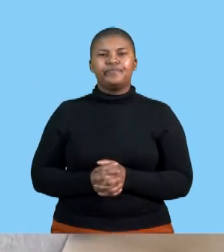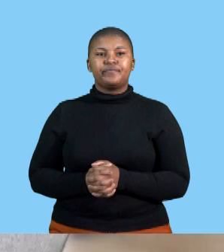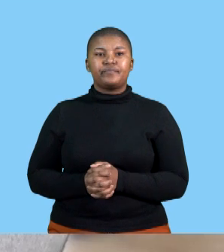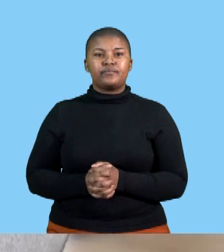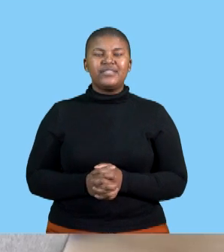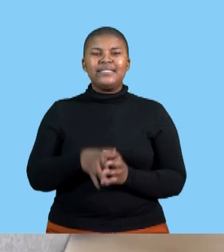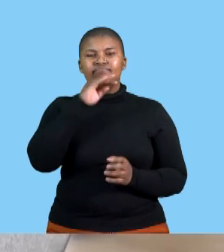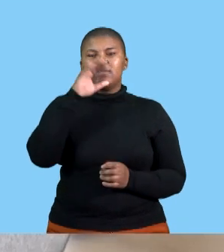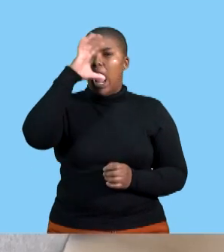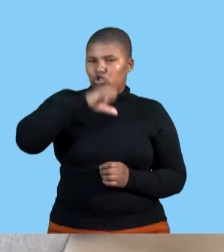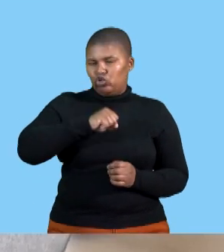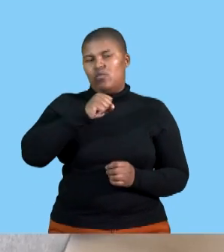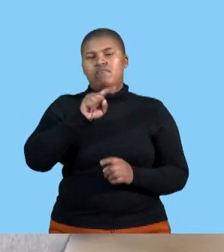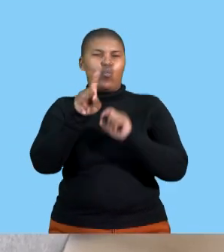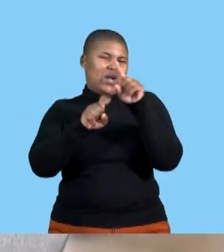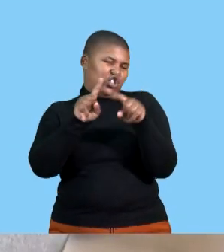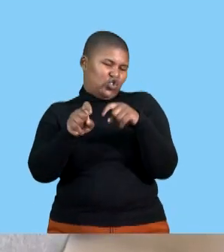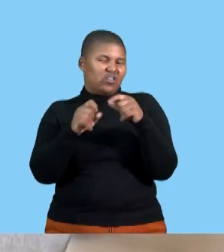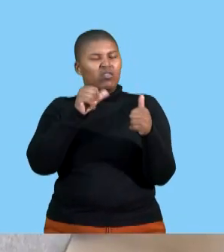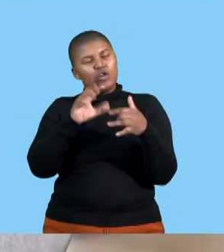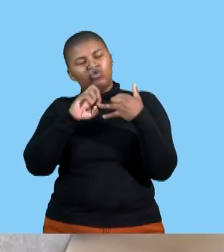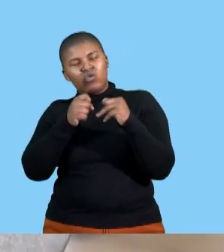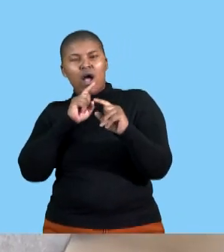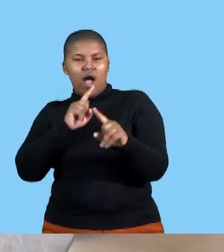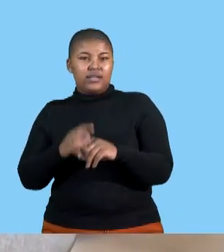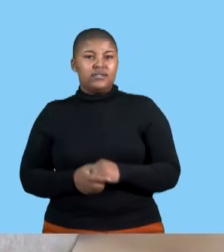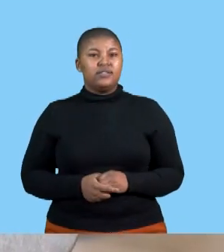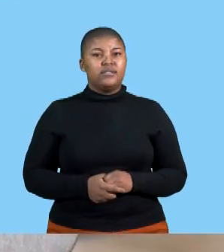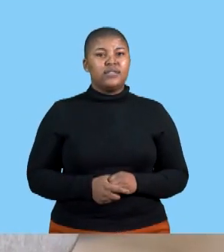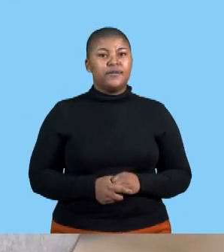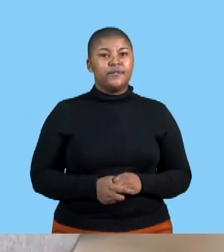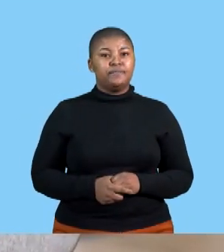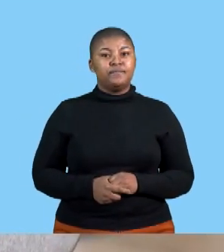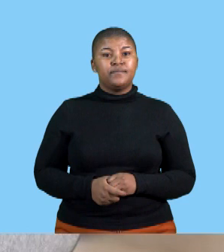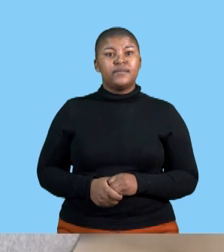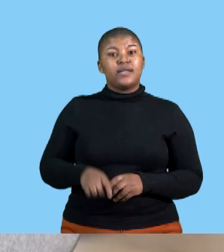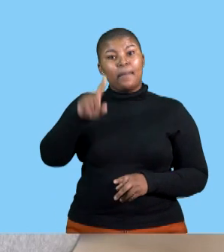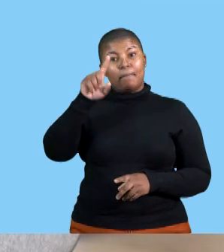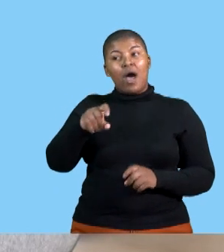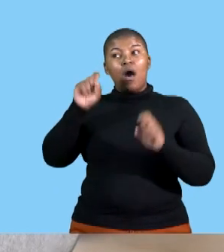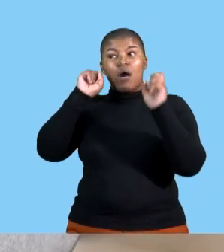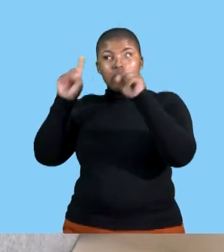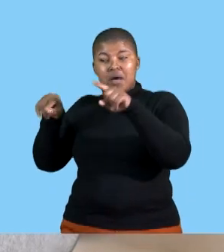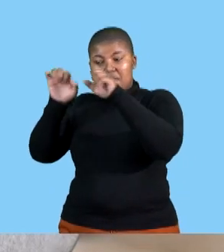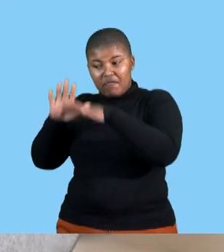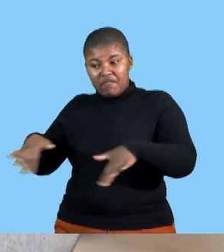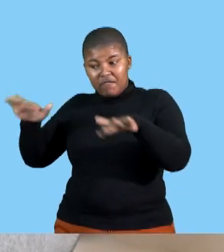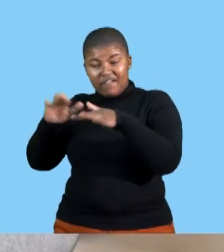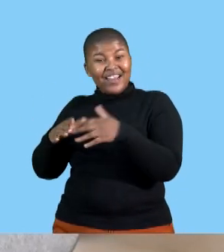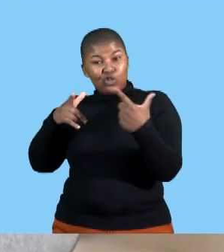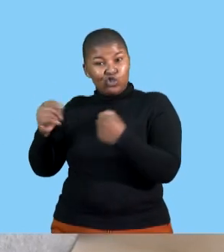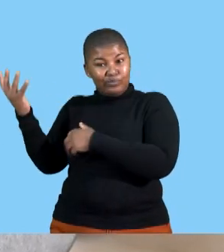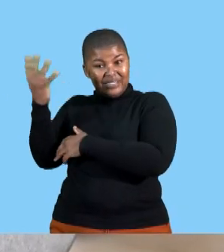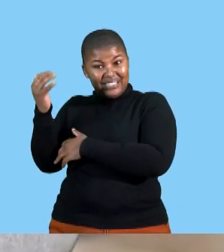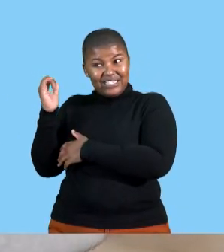might ask. So you are anticipating the questions. You need to visit the venue and ensure that the visual aids, the equipment